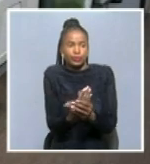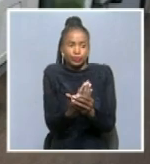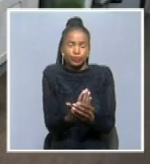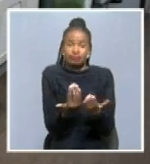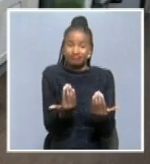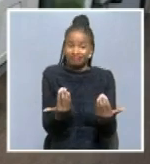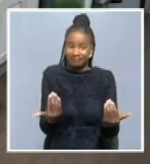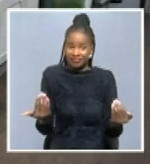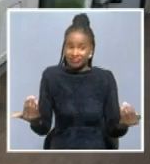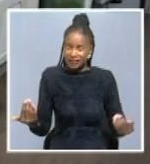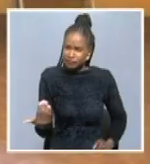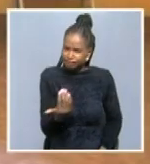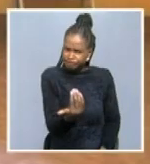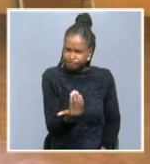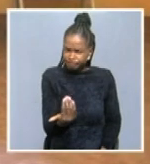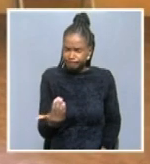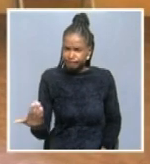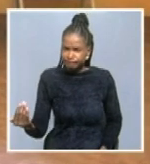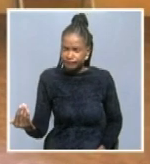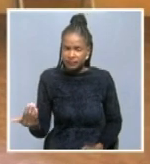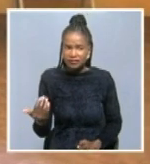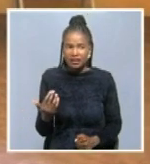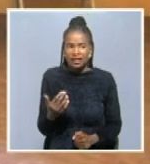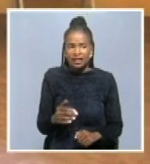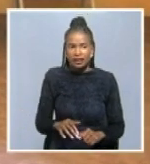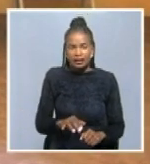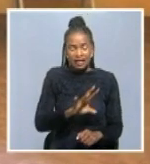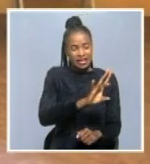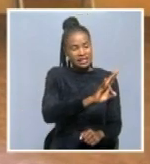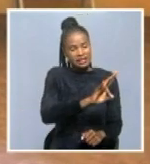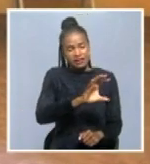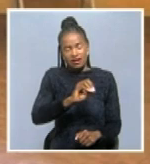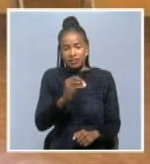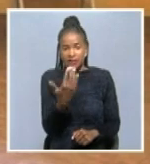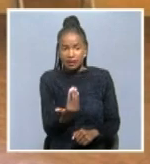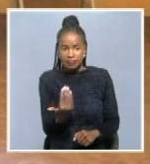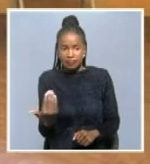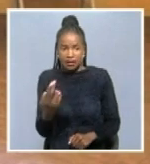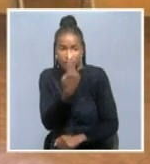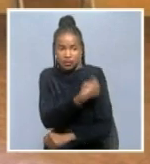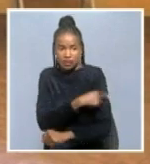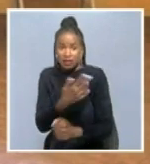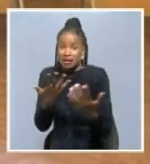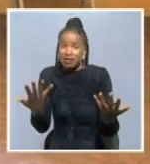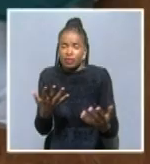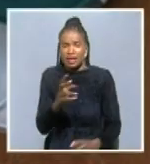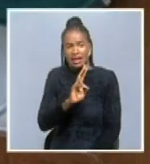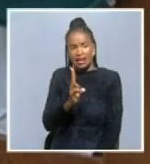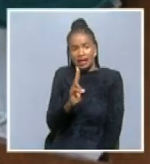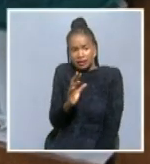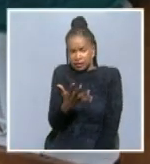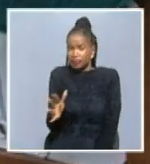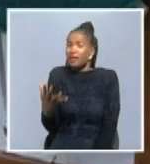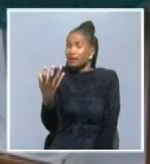I can say that we have a 700-bed facility in Handysby, which we are sort of